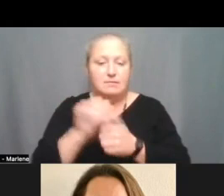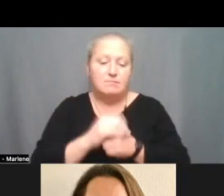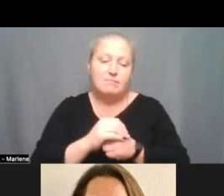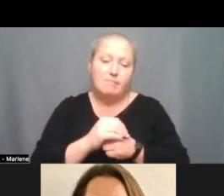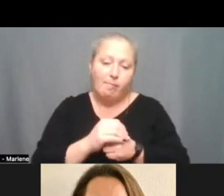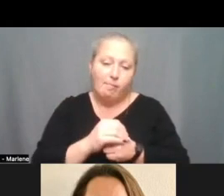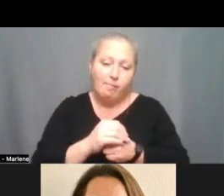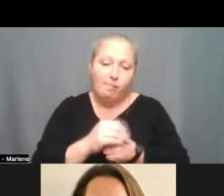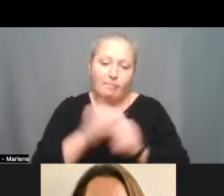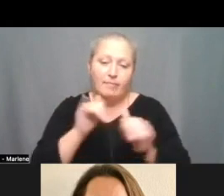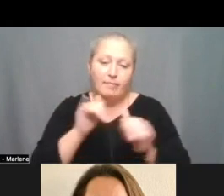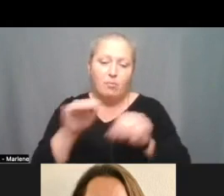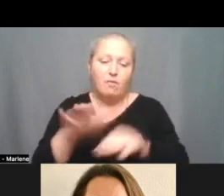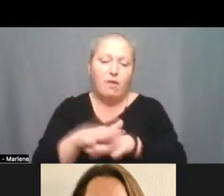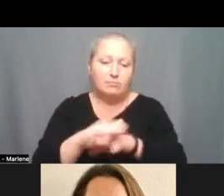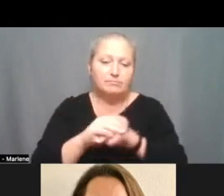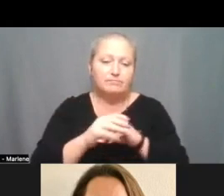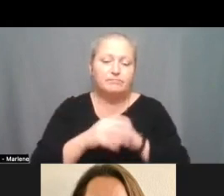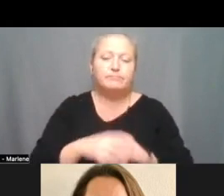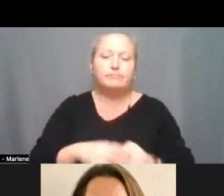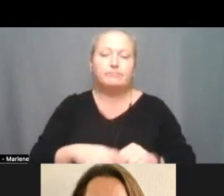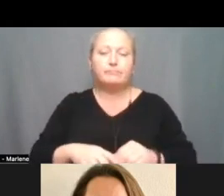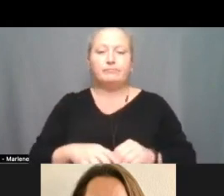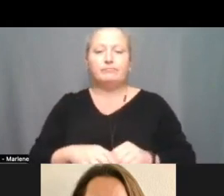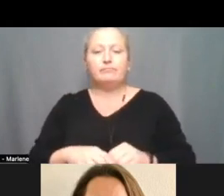Moving on. Let me scroll down.